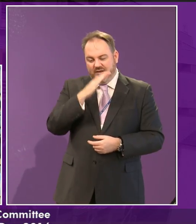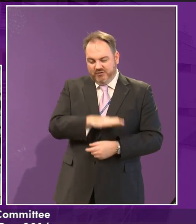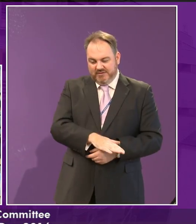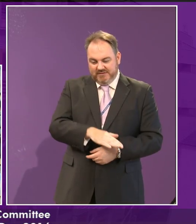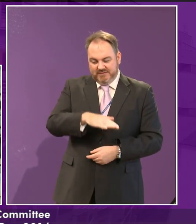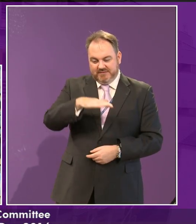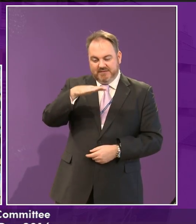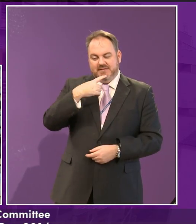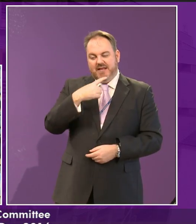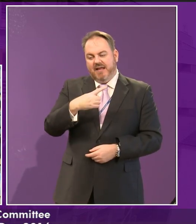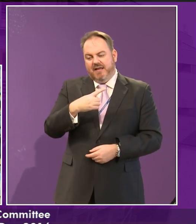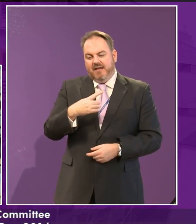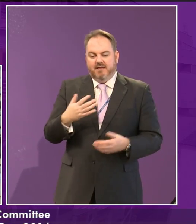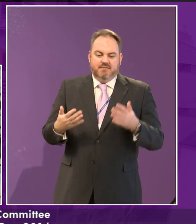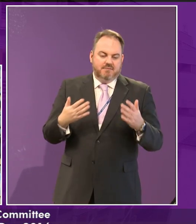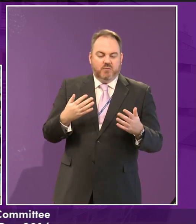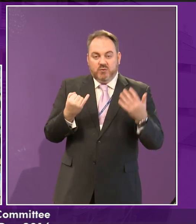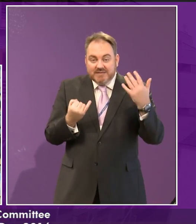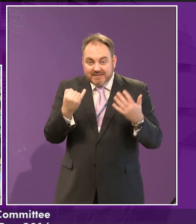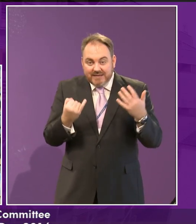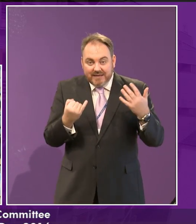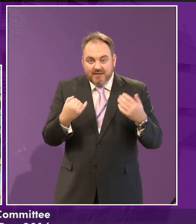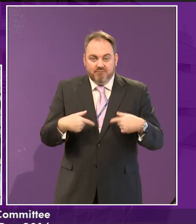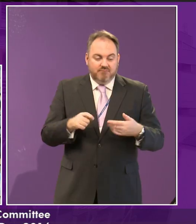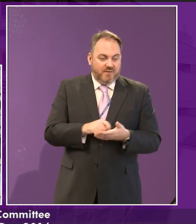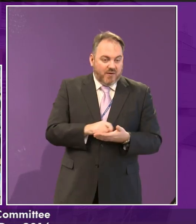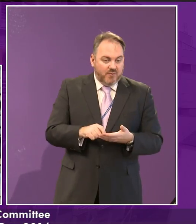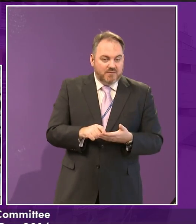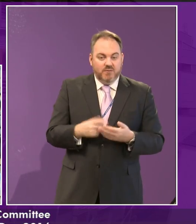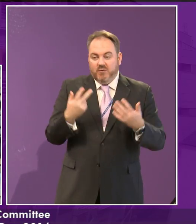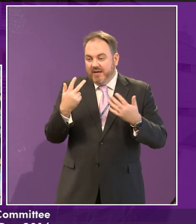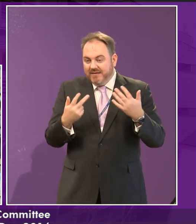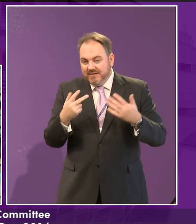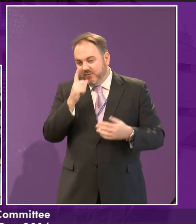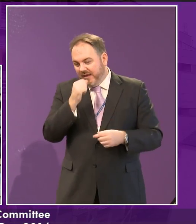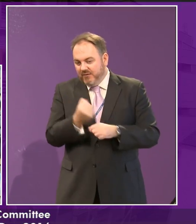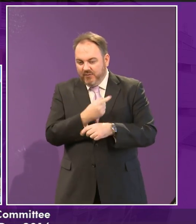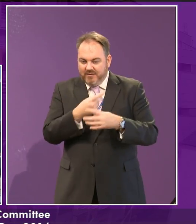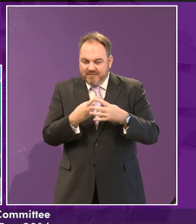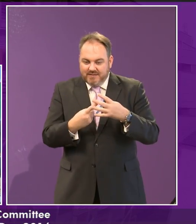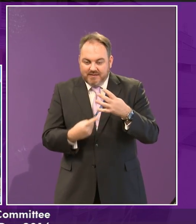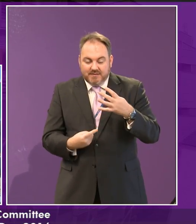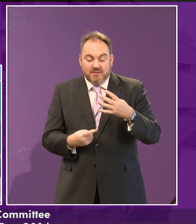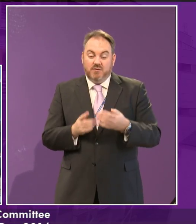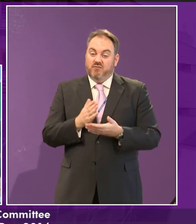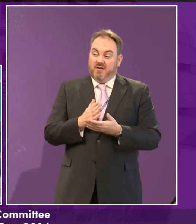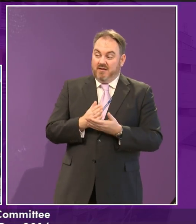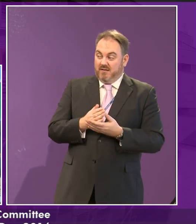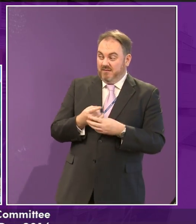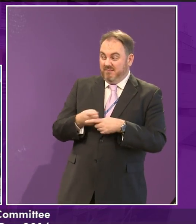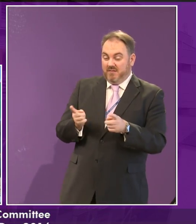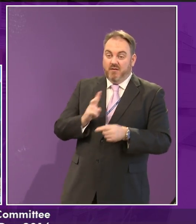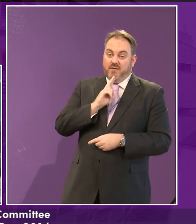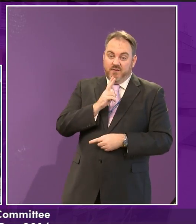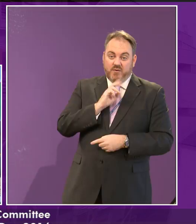you're old enough to make decisions right now. We need to do a bit of work, I think, to make sure that those are better aligned. But I think the voices of the children